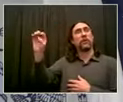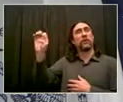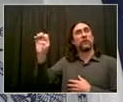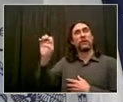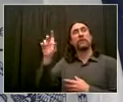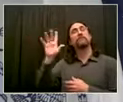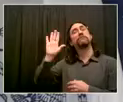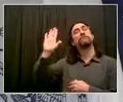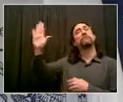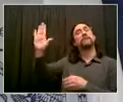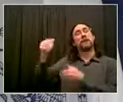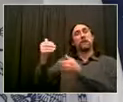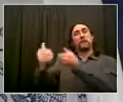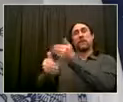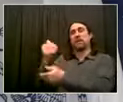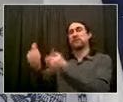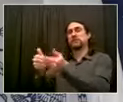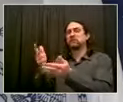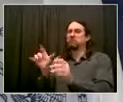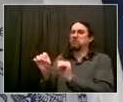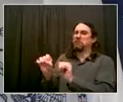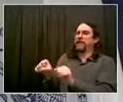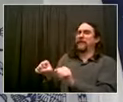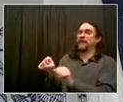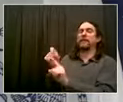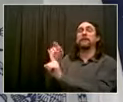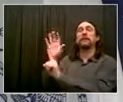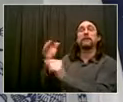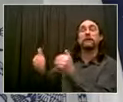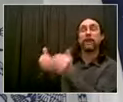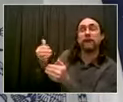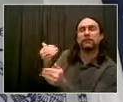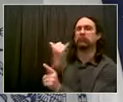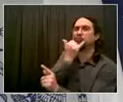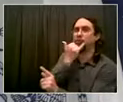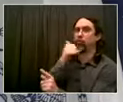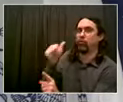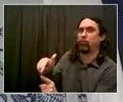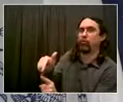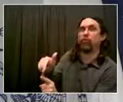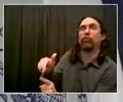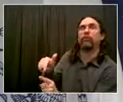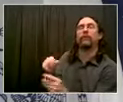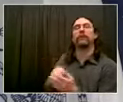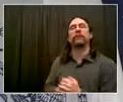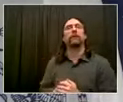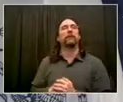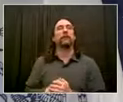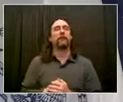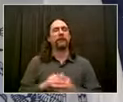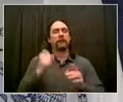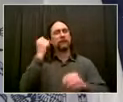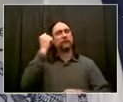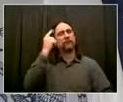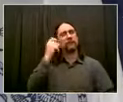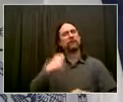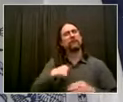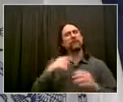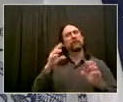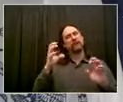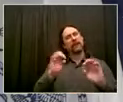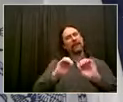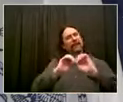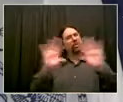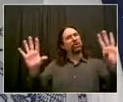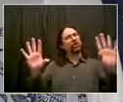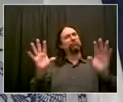Saying very clearly that we honor Italian-Americans. I'm an Italian-American. I could not be more proud. I focus on